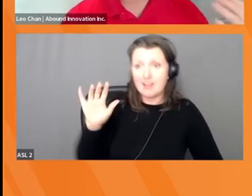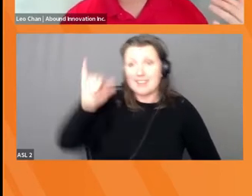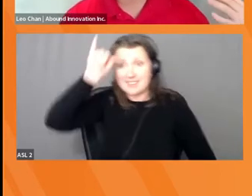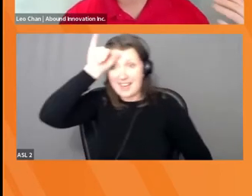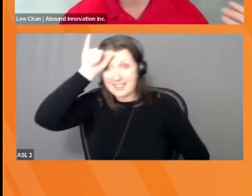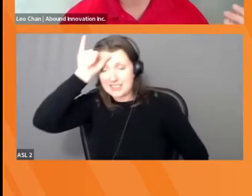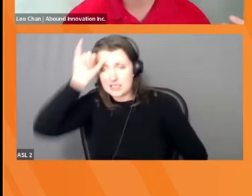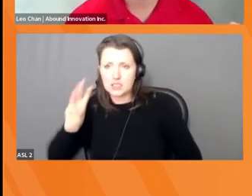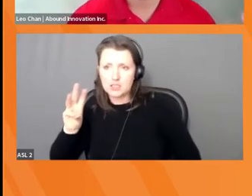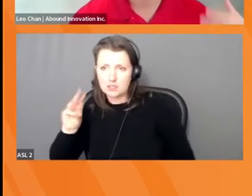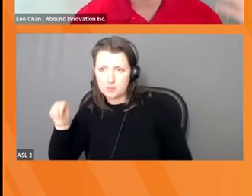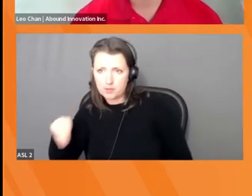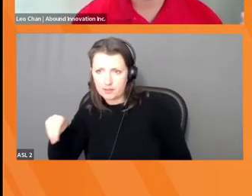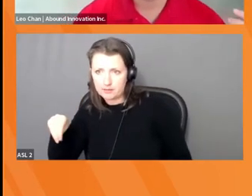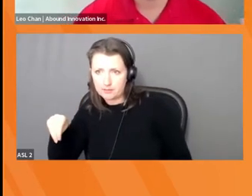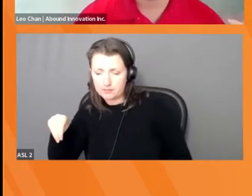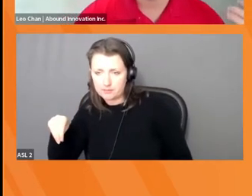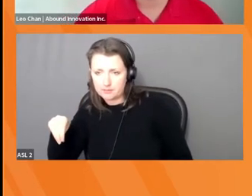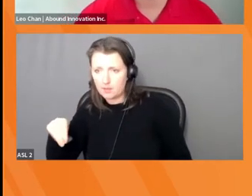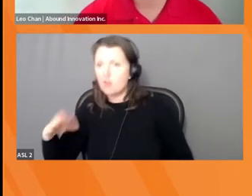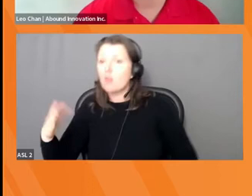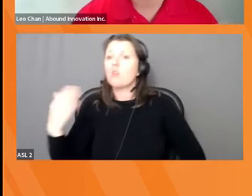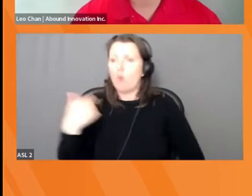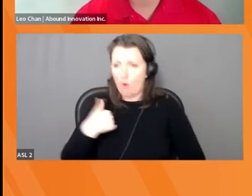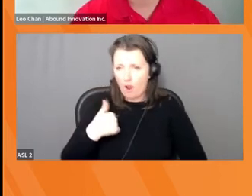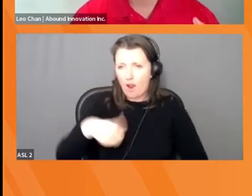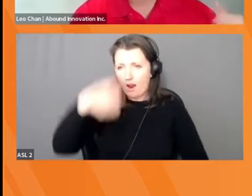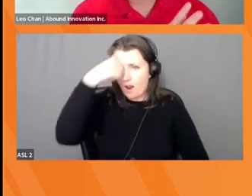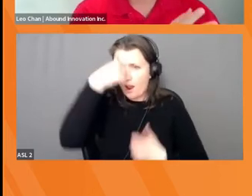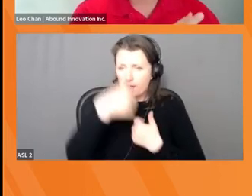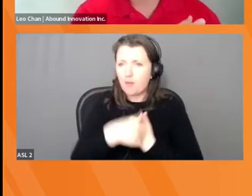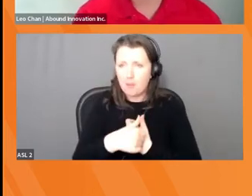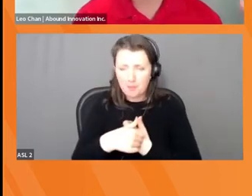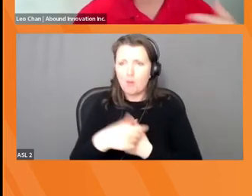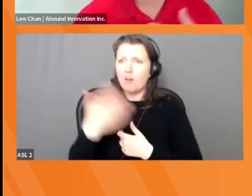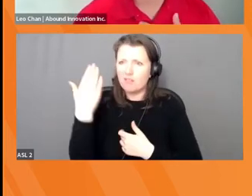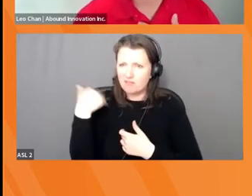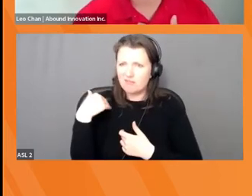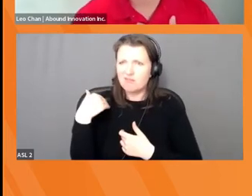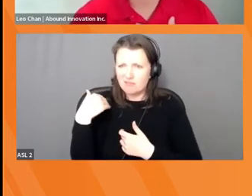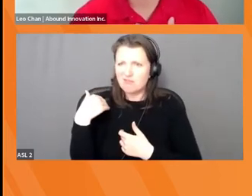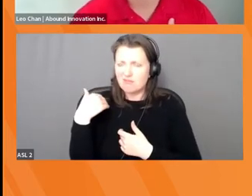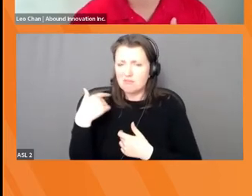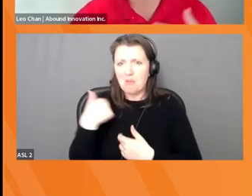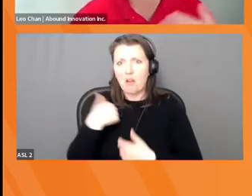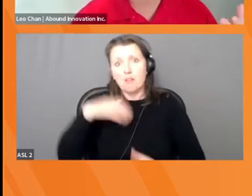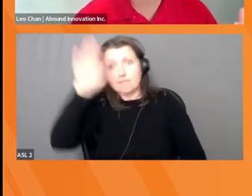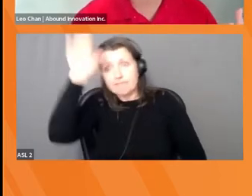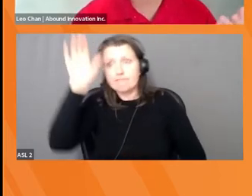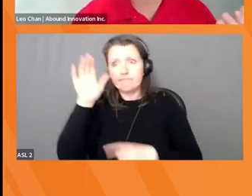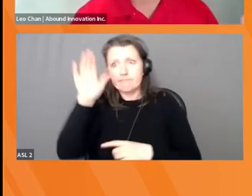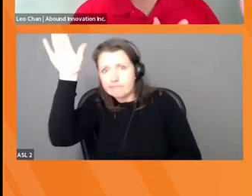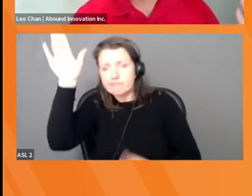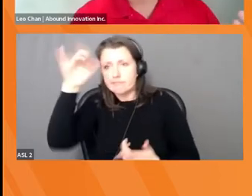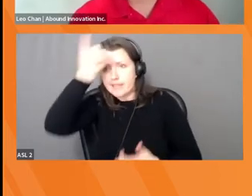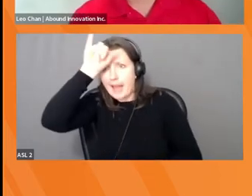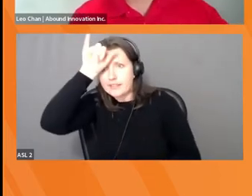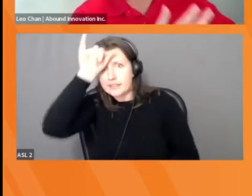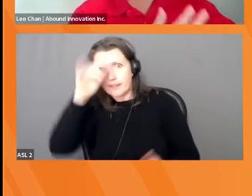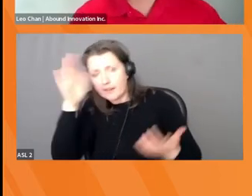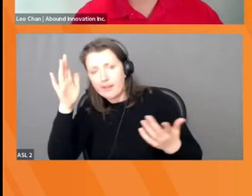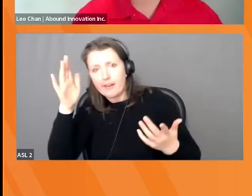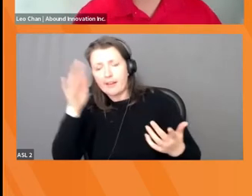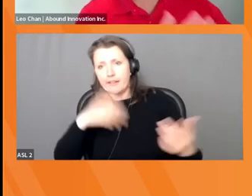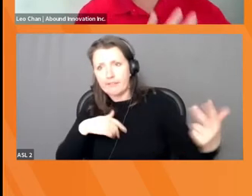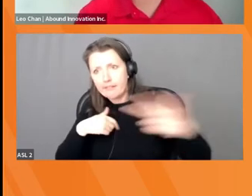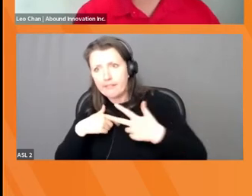myself and I was just, it was so interesting because that was normally the form of transportation. But in just a few years, my, my own self, I was looking for, I was like, Oh, I'm like, have